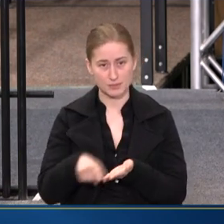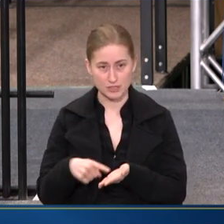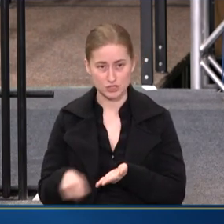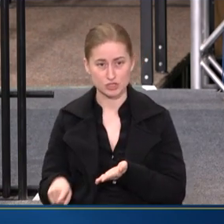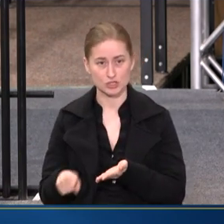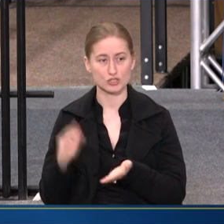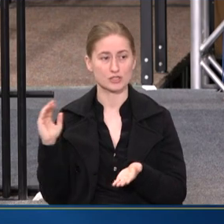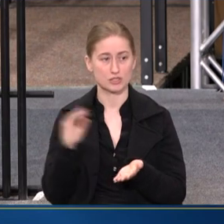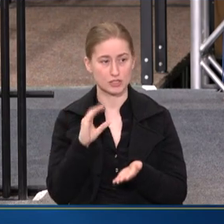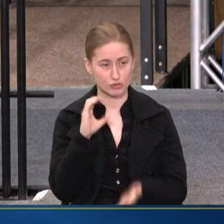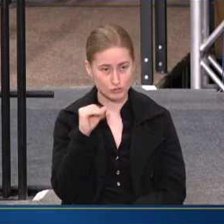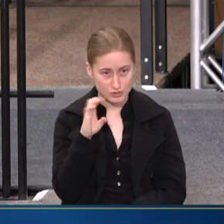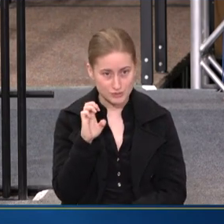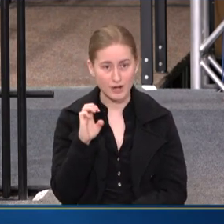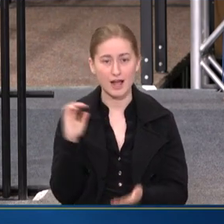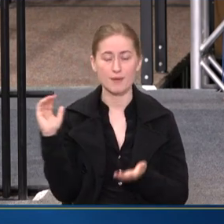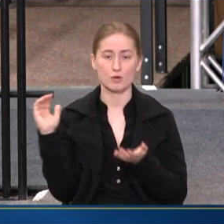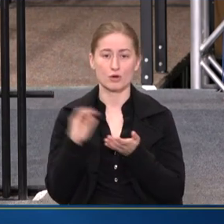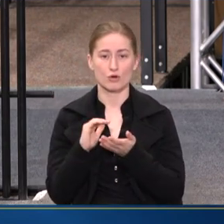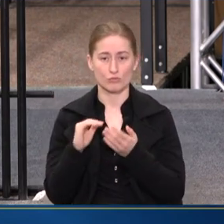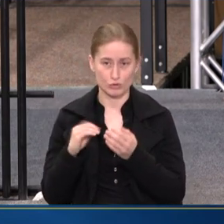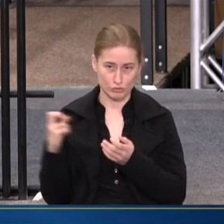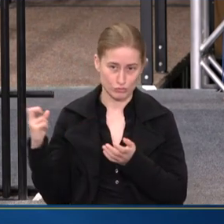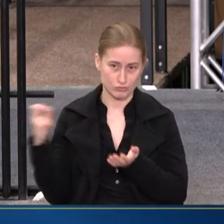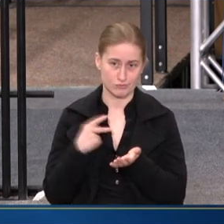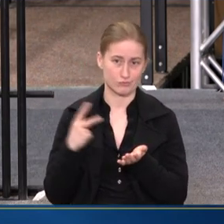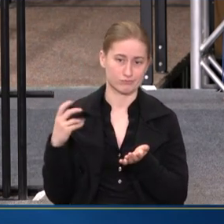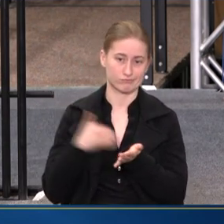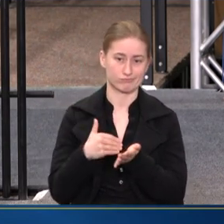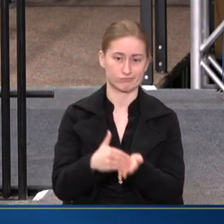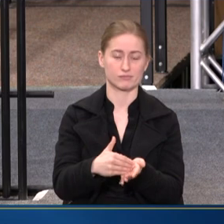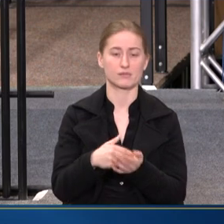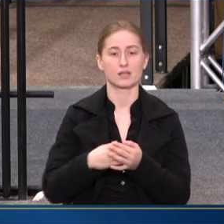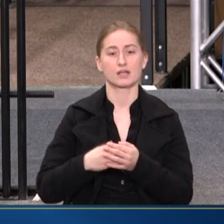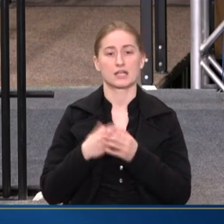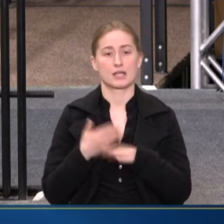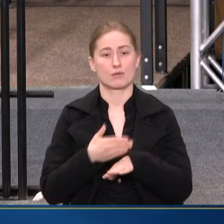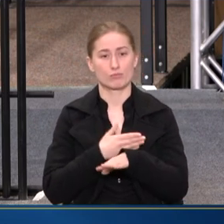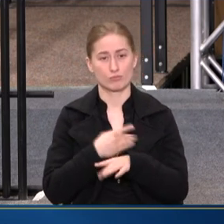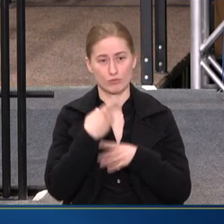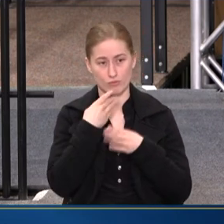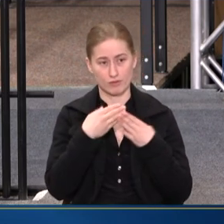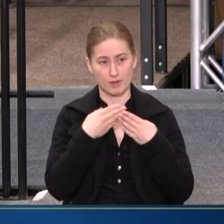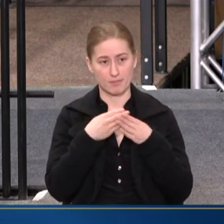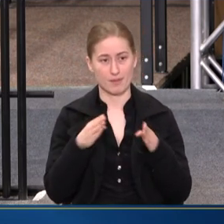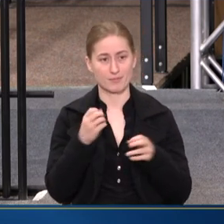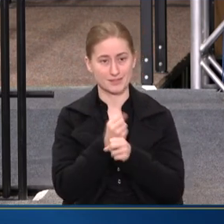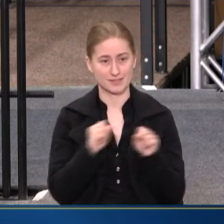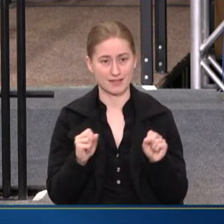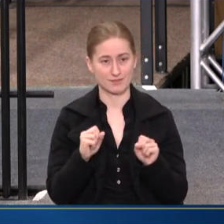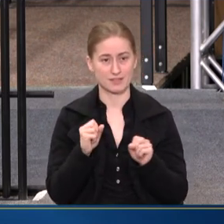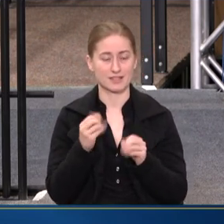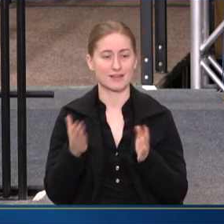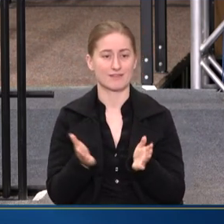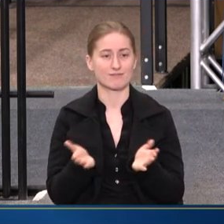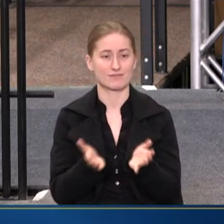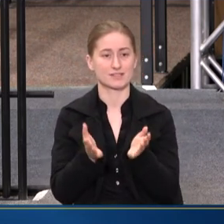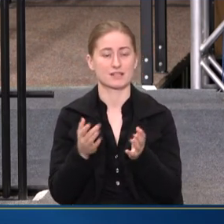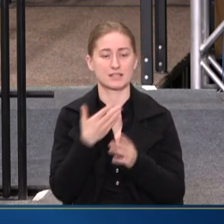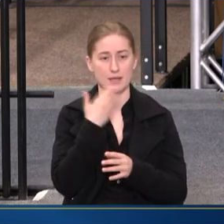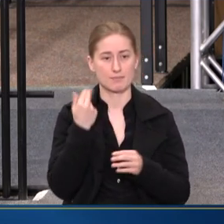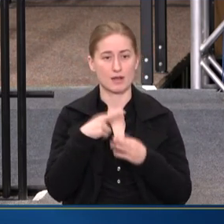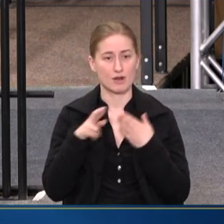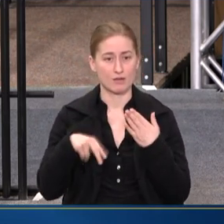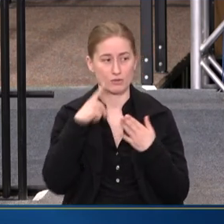decrease crime, reduce recidivism, improve public safety, and facilitate better outcomes for the overall